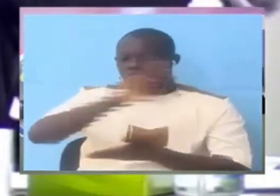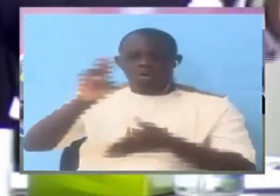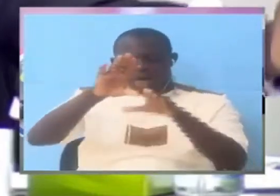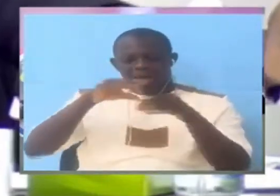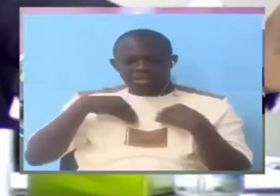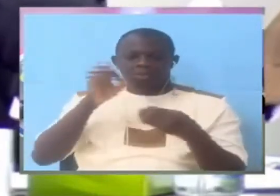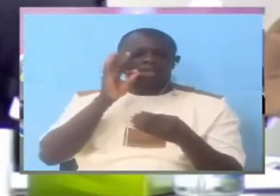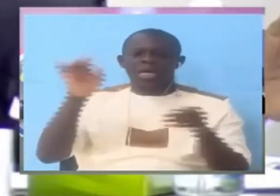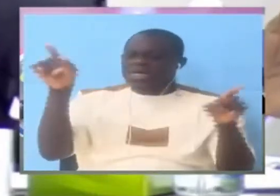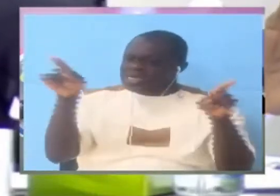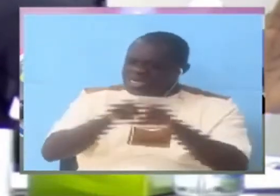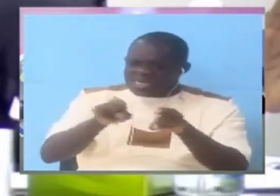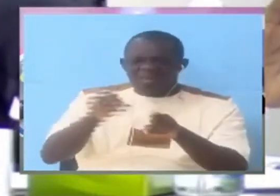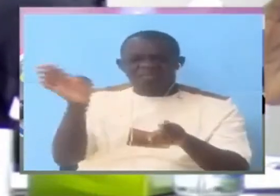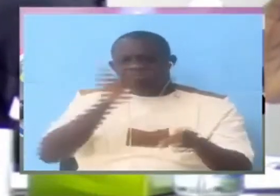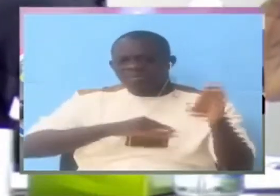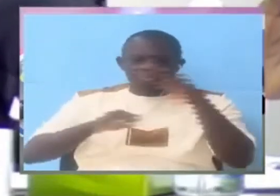falsehood we received yesterday.